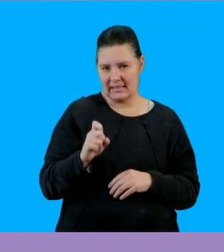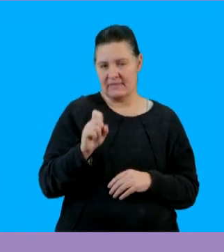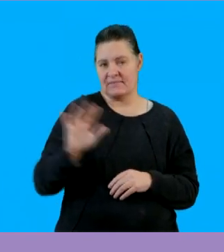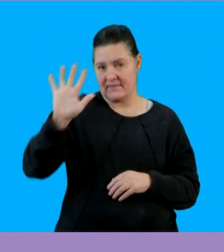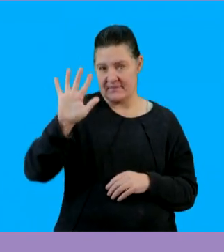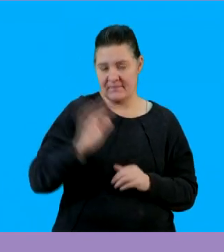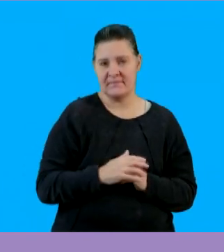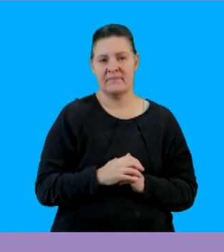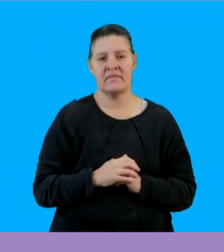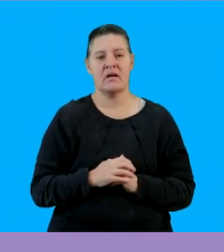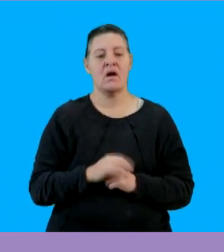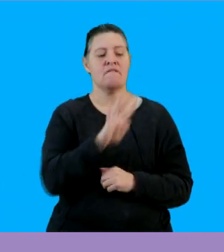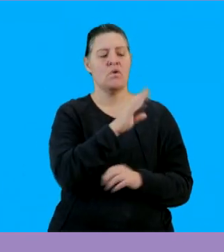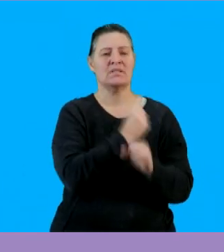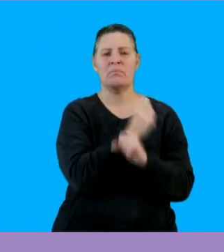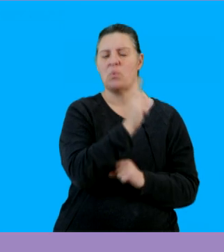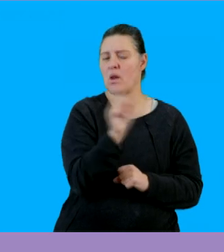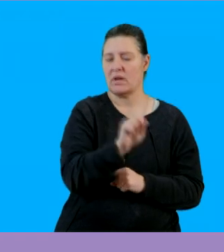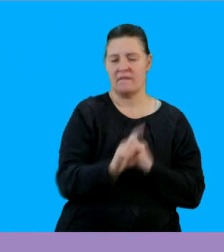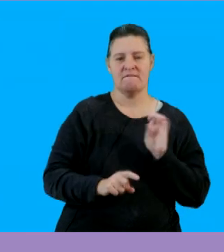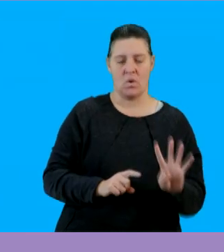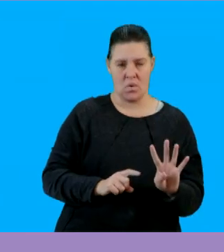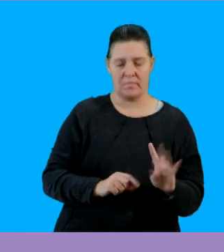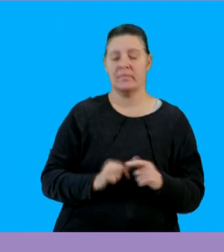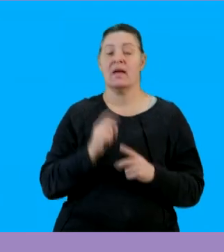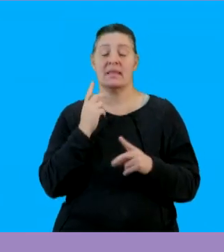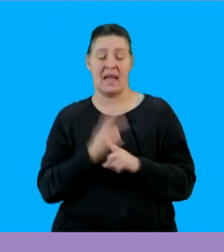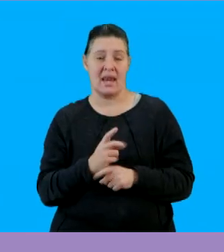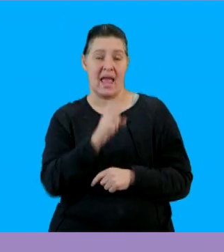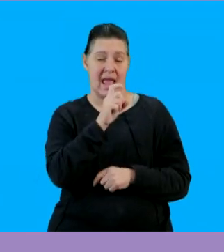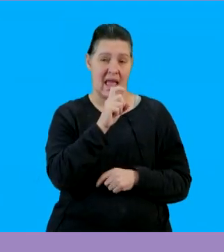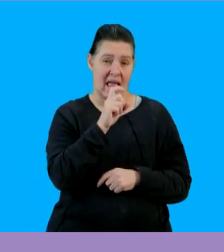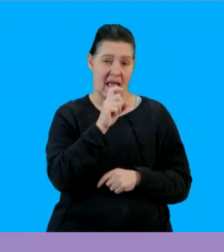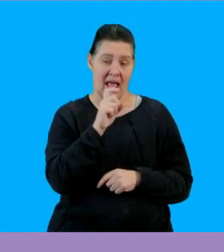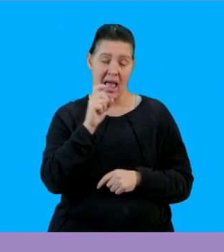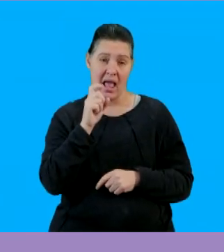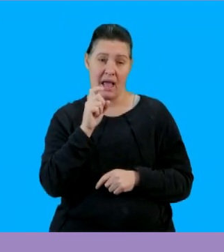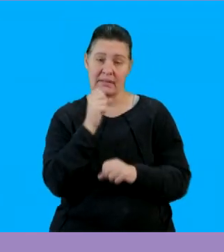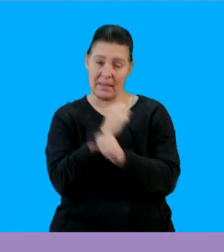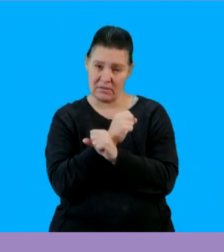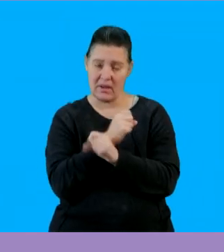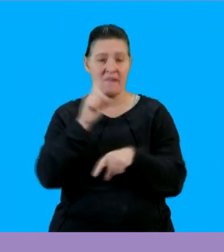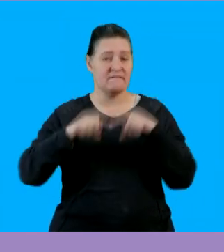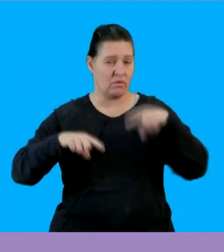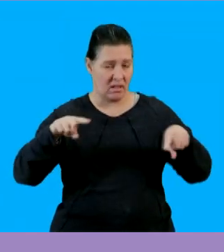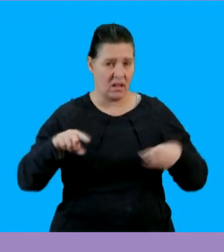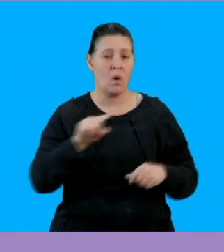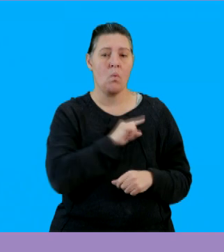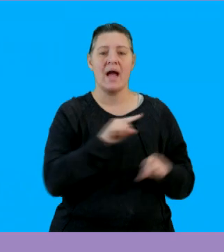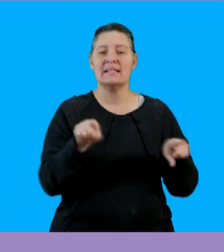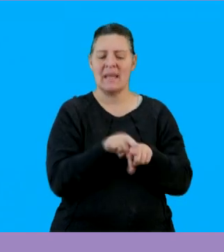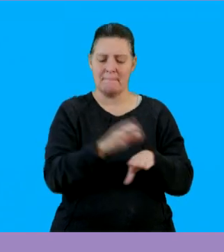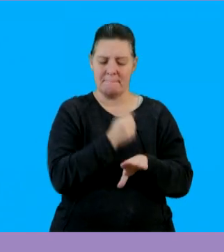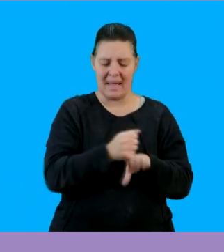with the x exponent 5 so what is 4 multiplied by 1 that is 4 and then we are going to multiply the